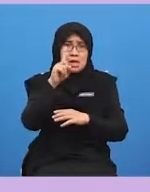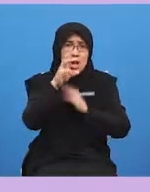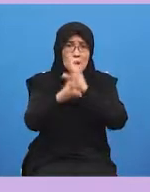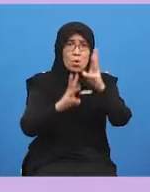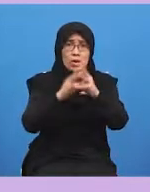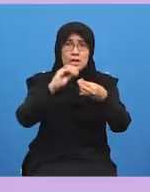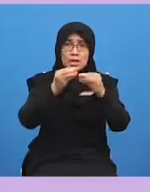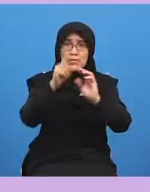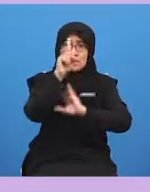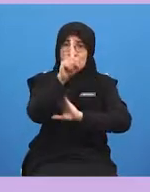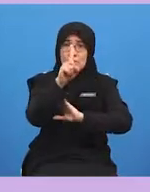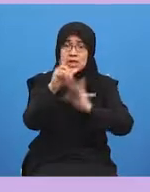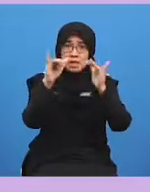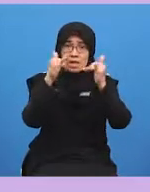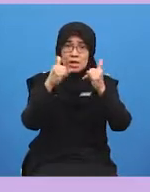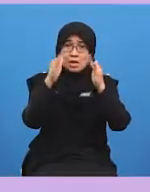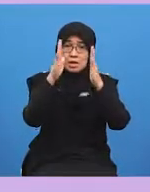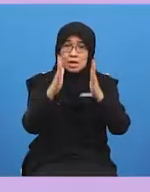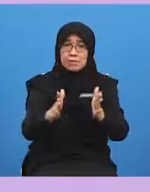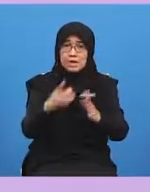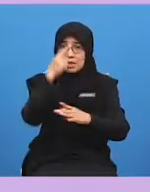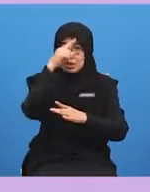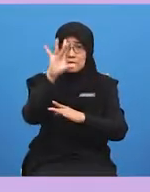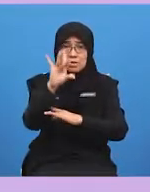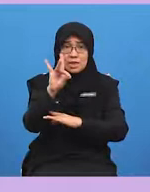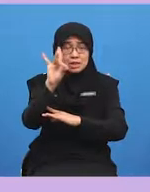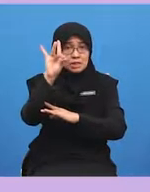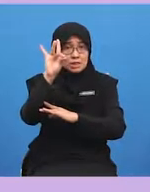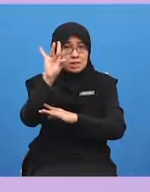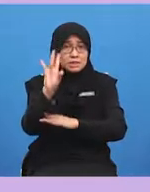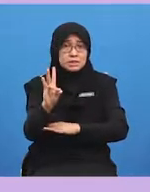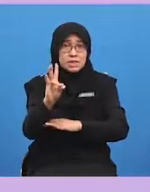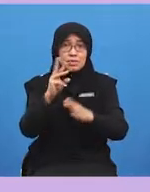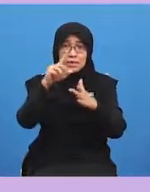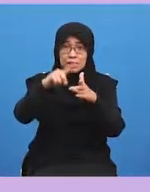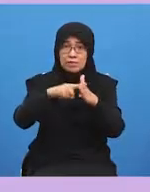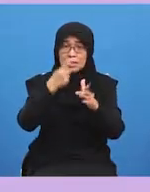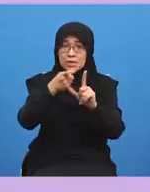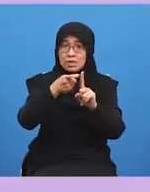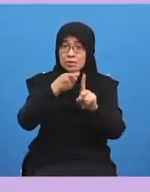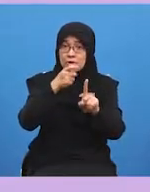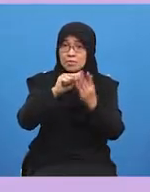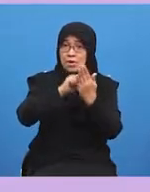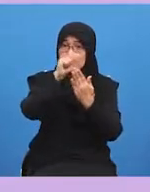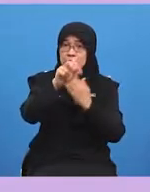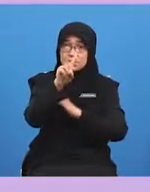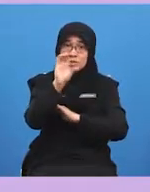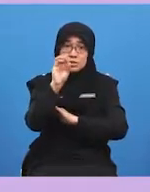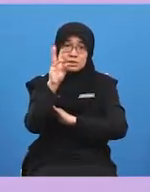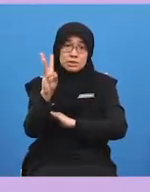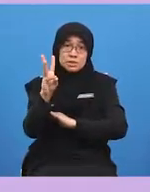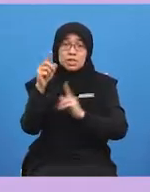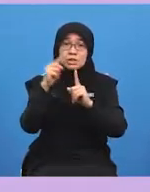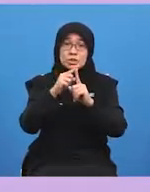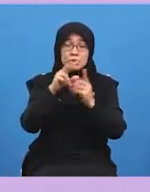consecutively for 87 months from august 2006 to